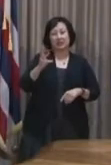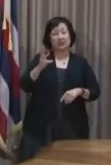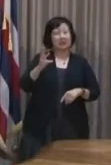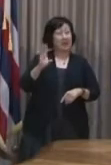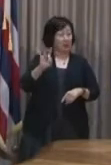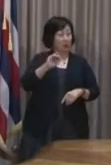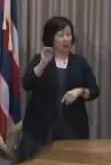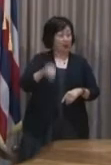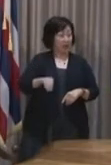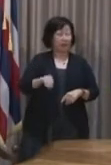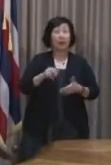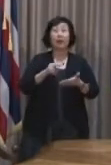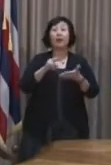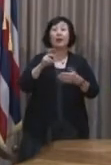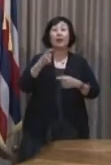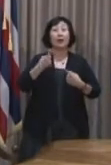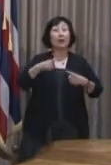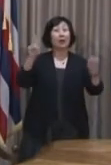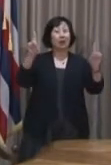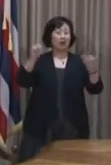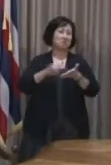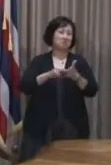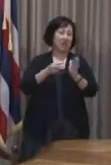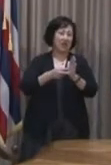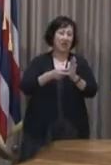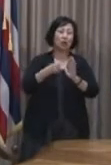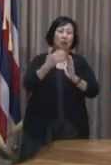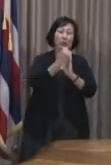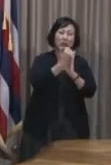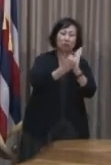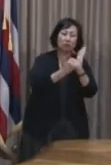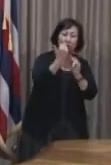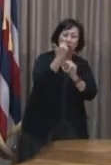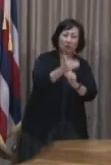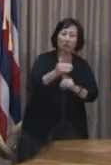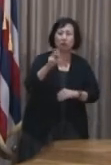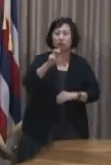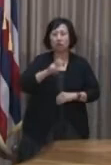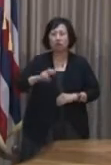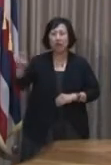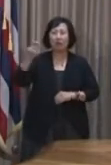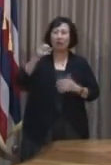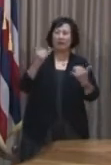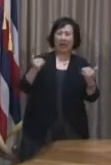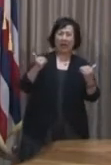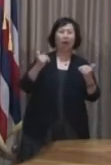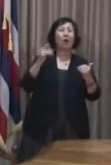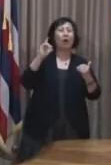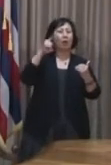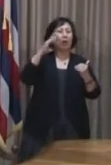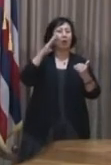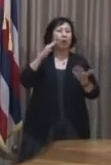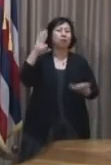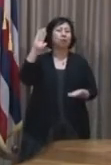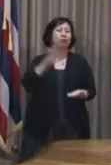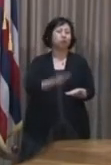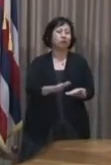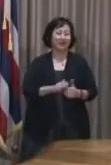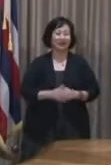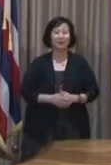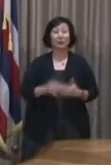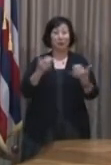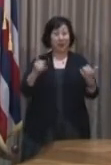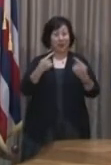to safely relax some of the travel and social restrictions currently in place. So I am announcing